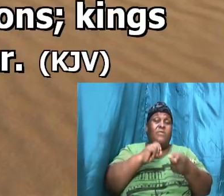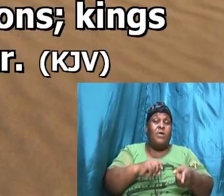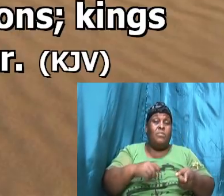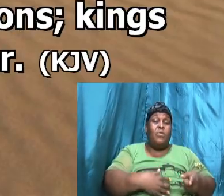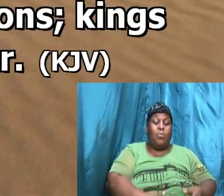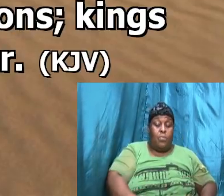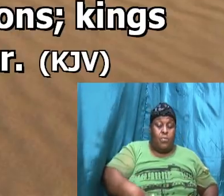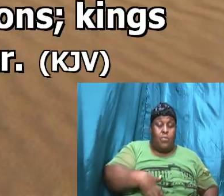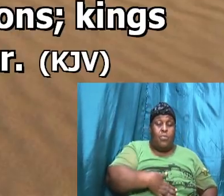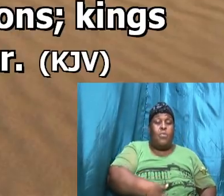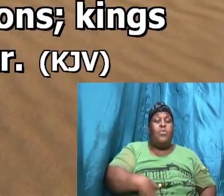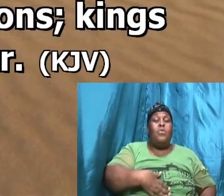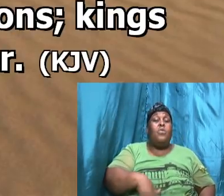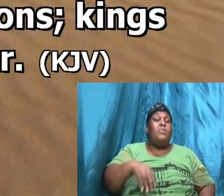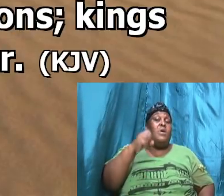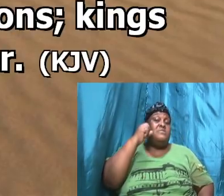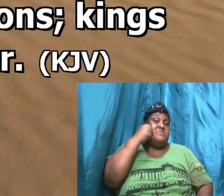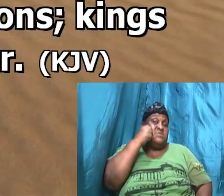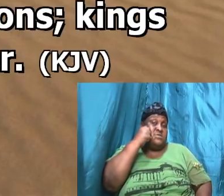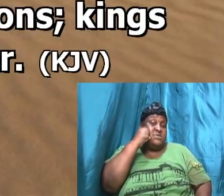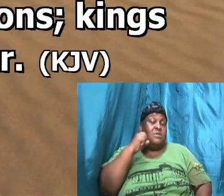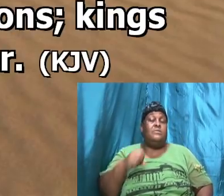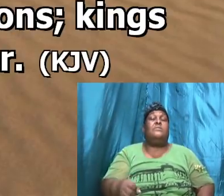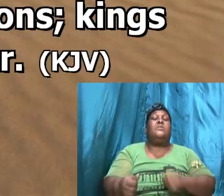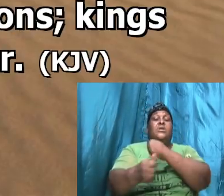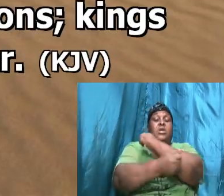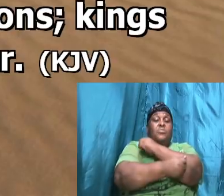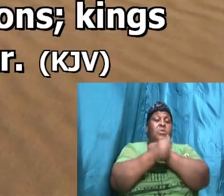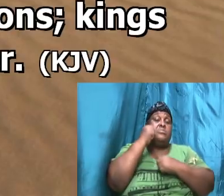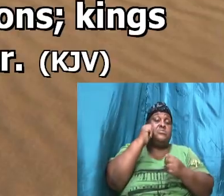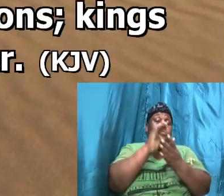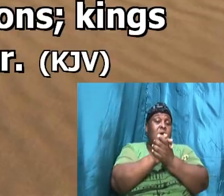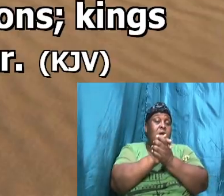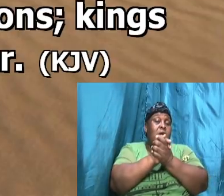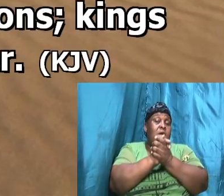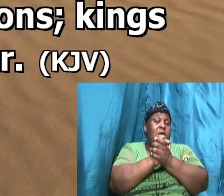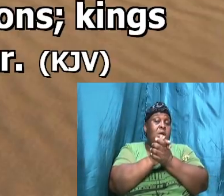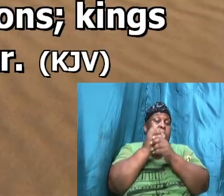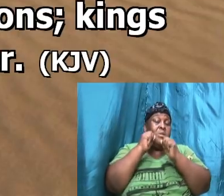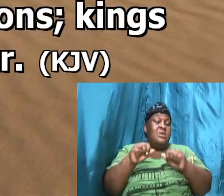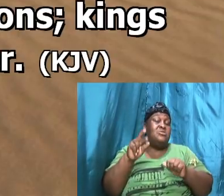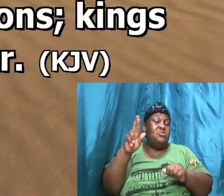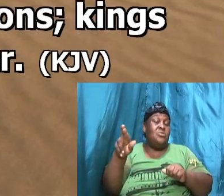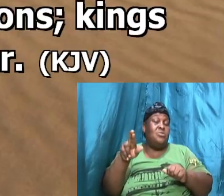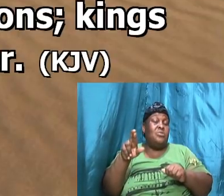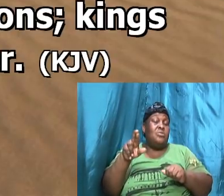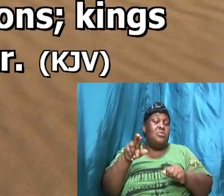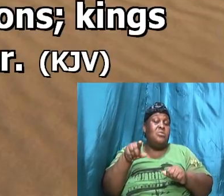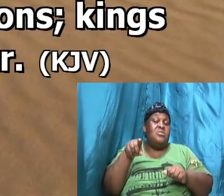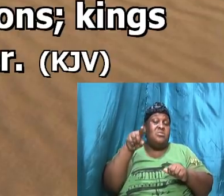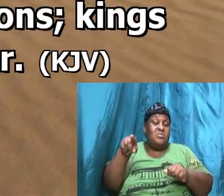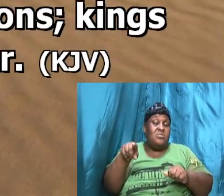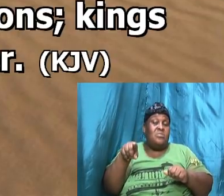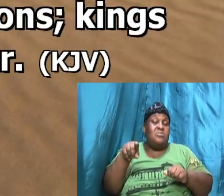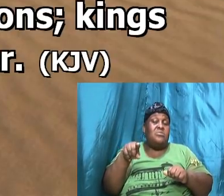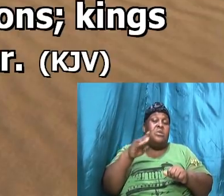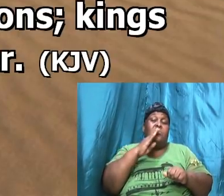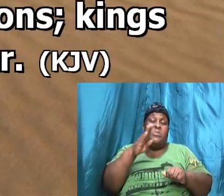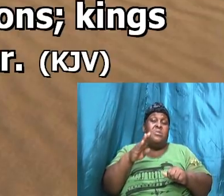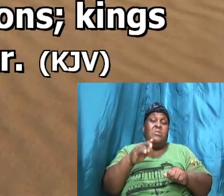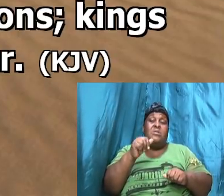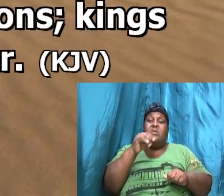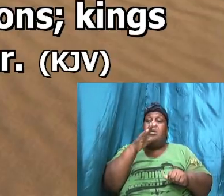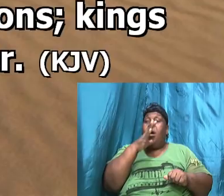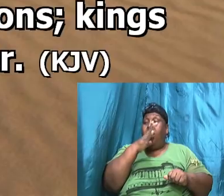of Sarah I will bless her and she shall be a mother of nation